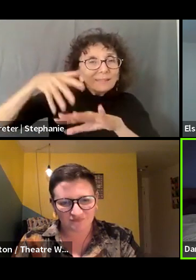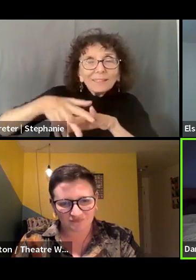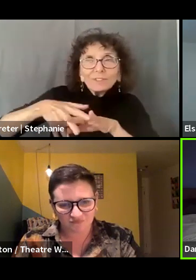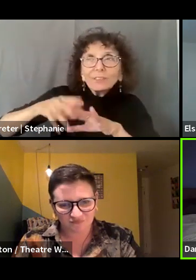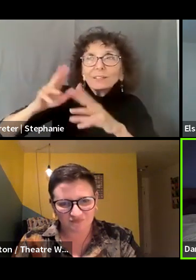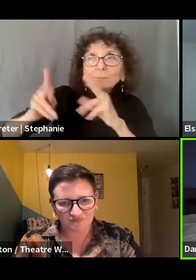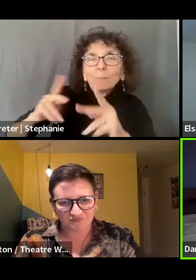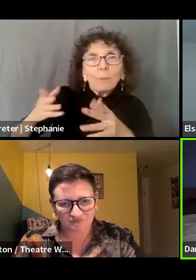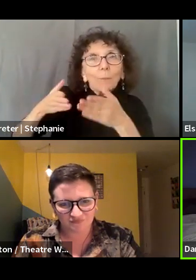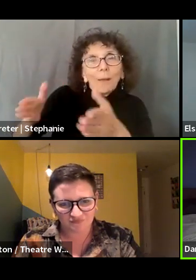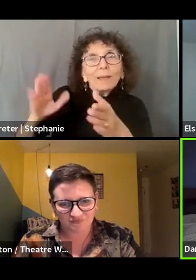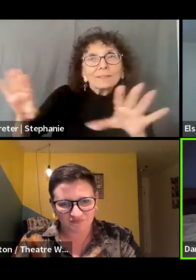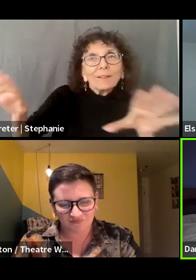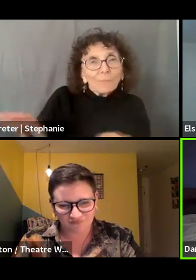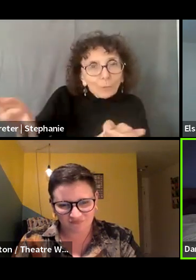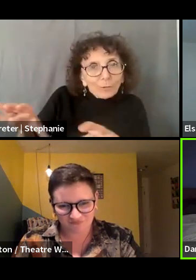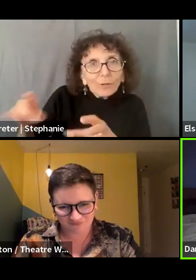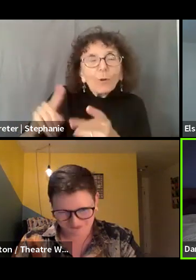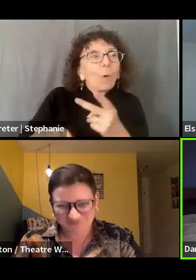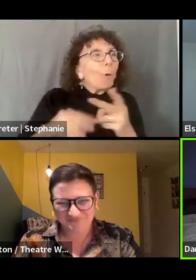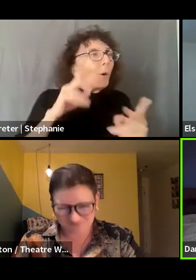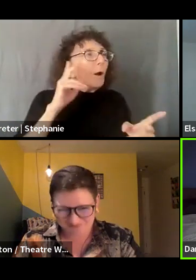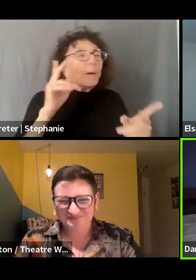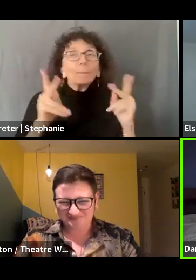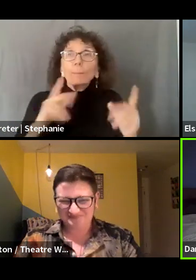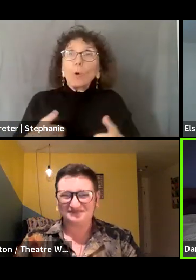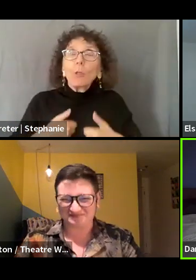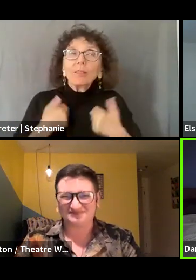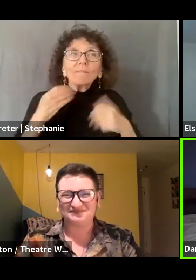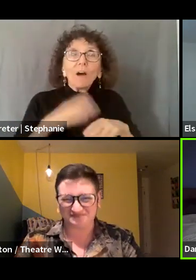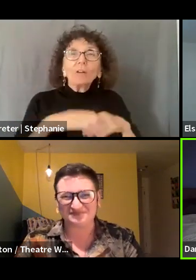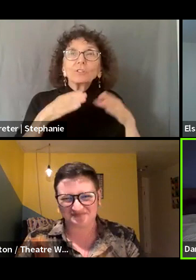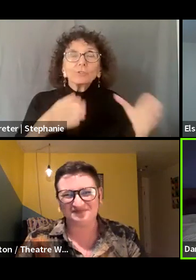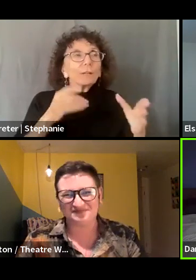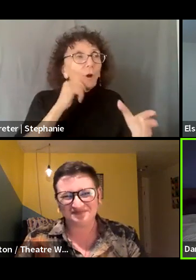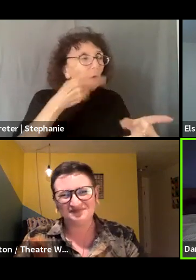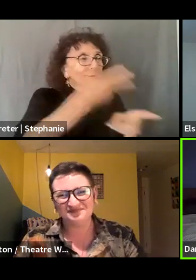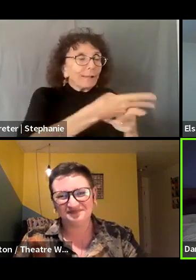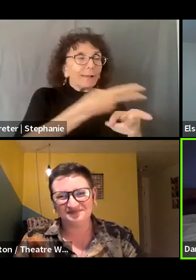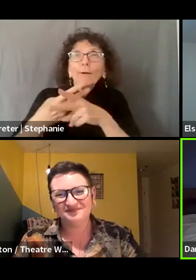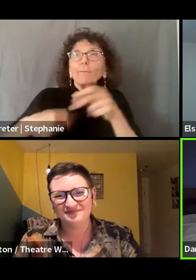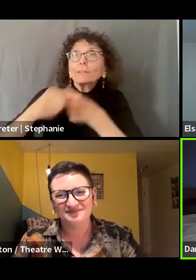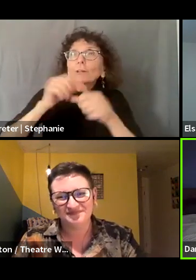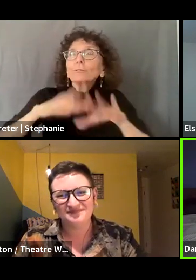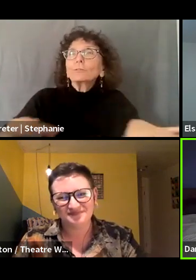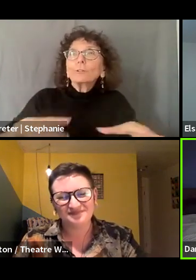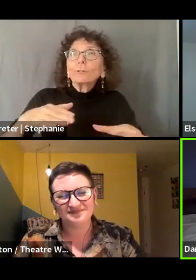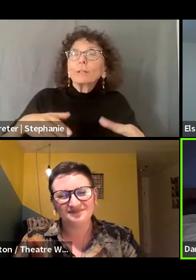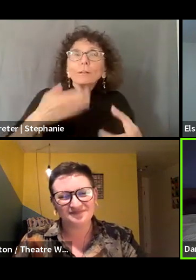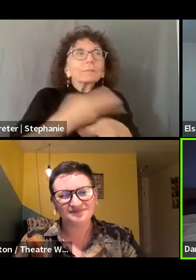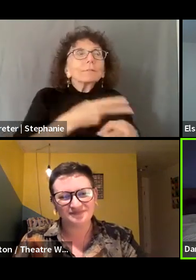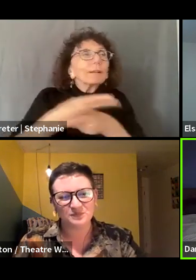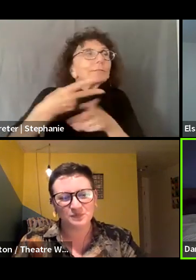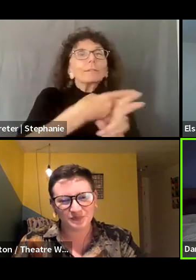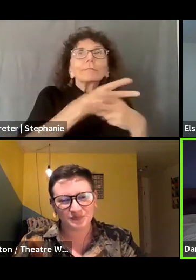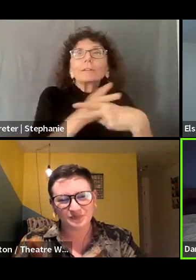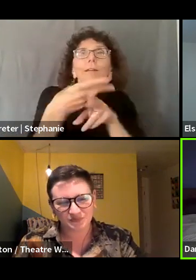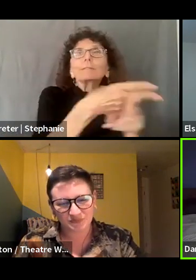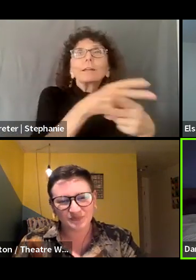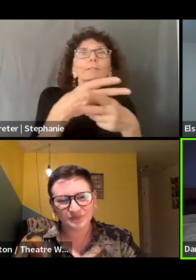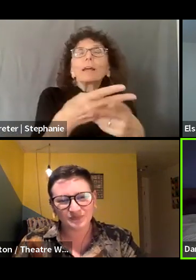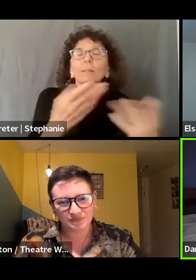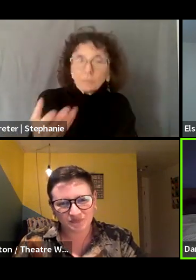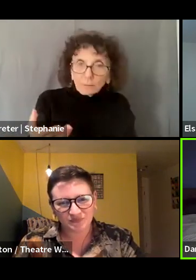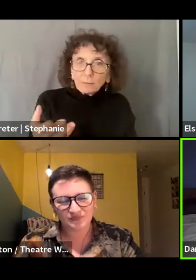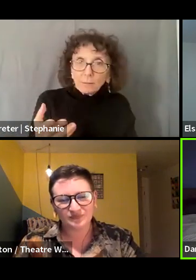block like sharing a babysitter or taking care of each other's kids, right? Like I think another way to enter into this conversation is like when